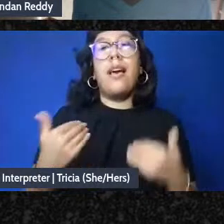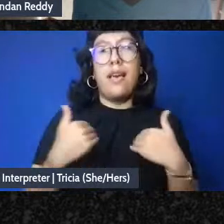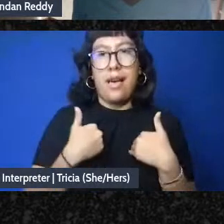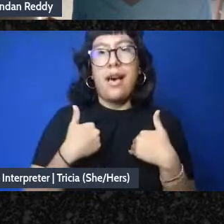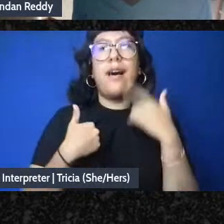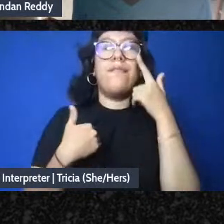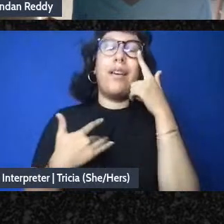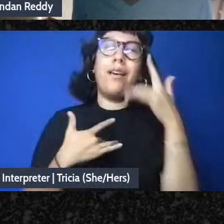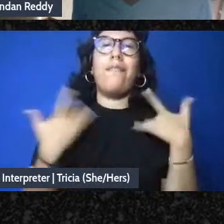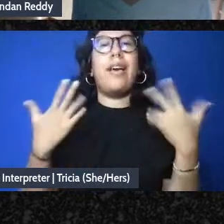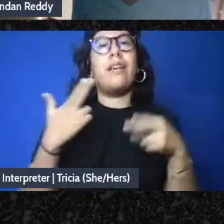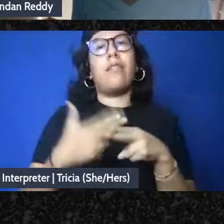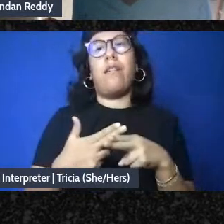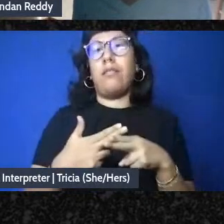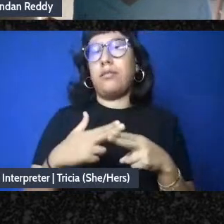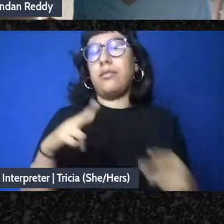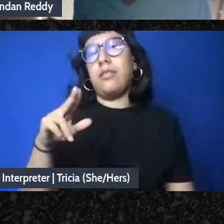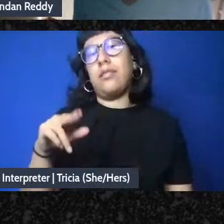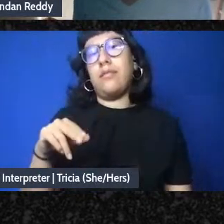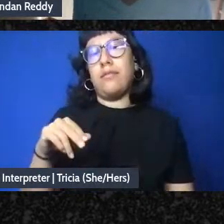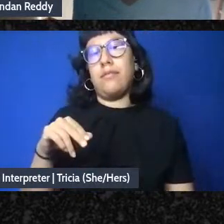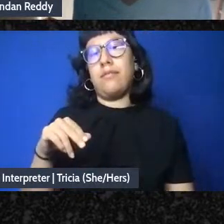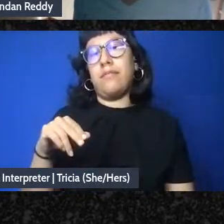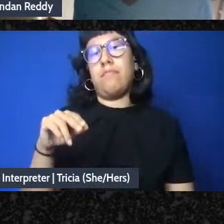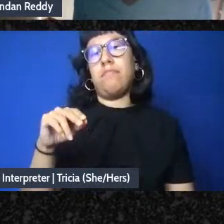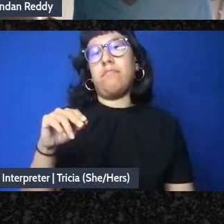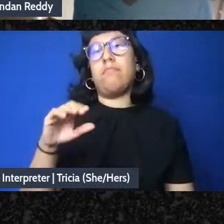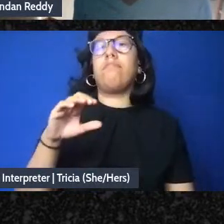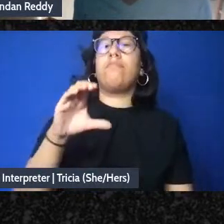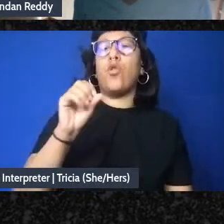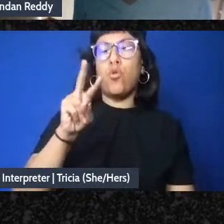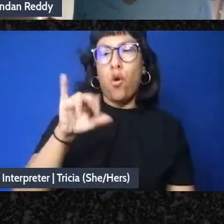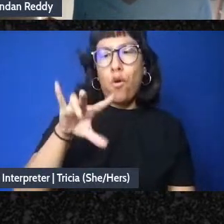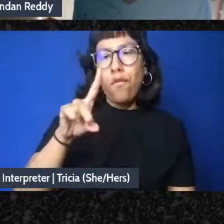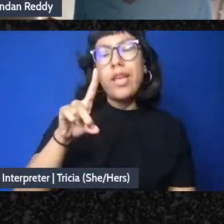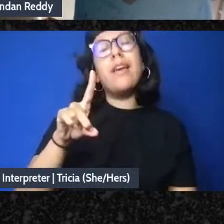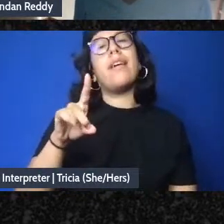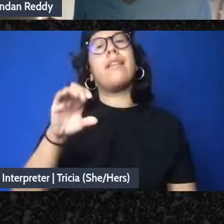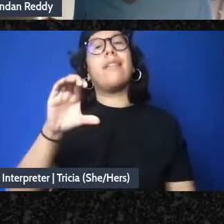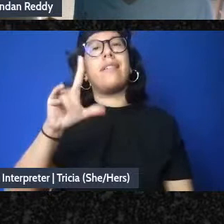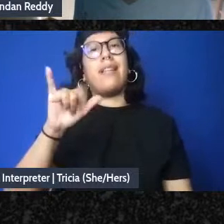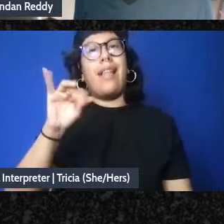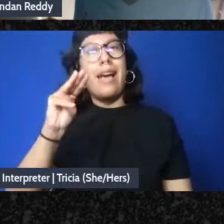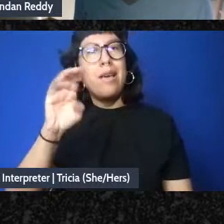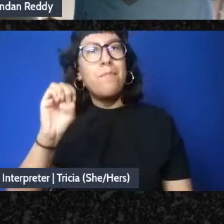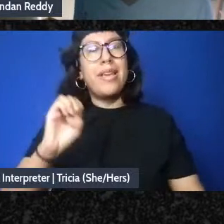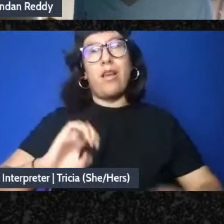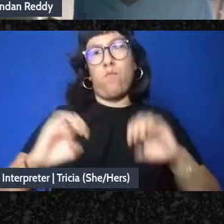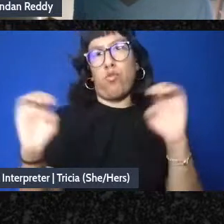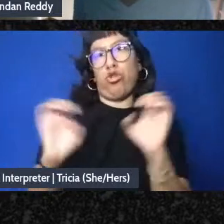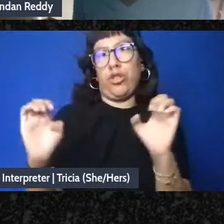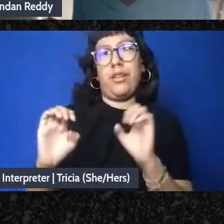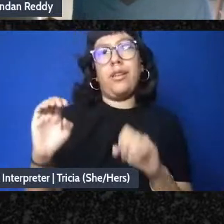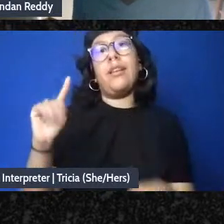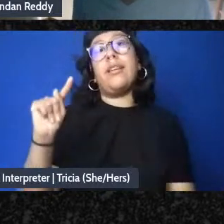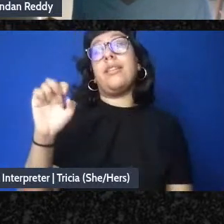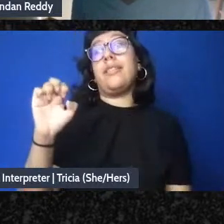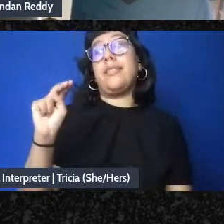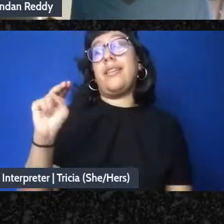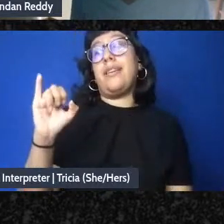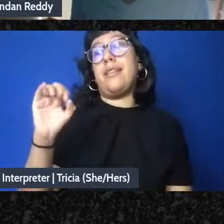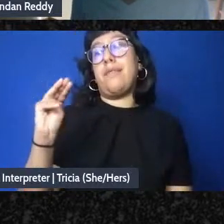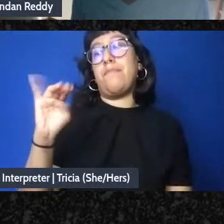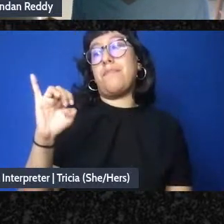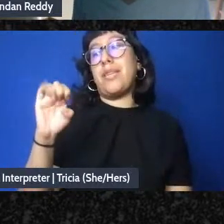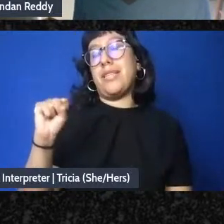event called COVID climate chronic emergency antinomies of the state with Andrea's mom